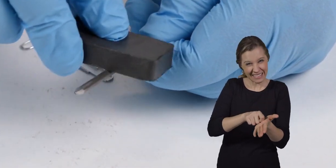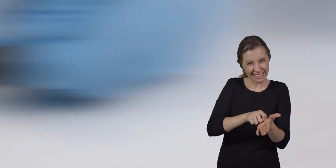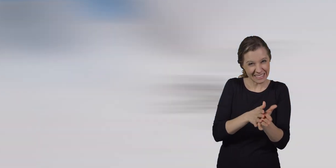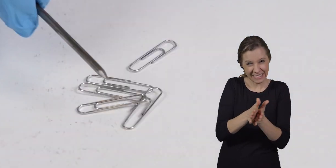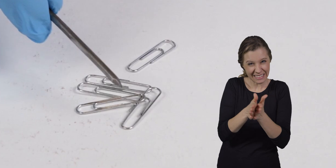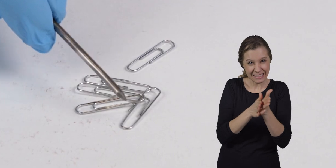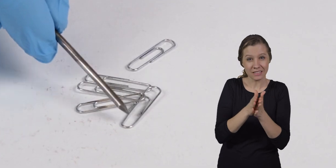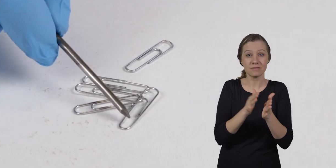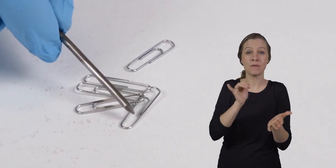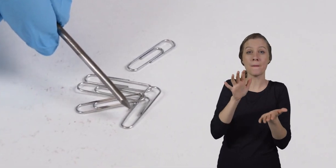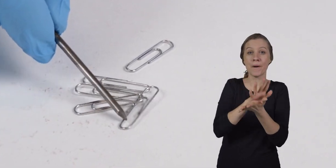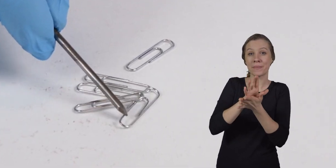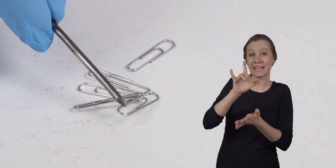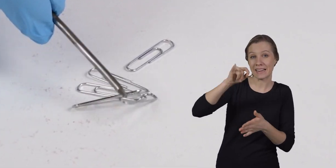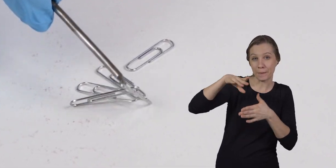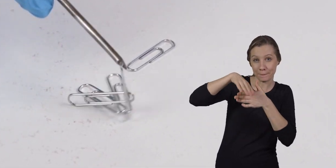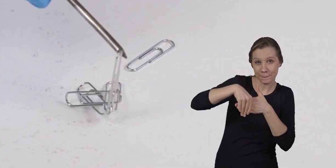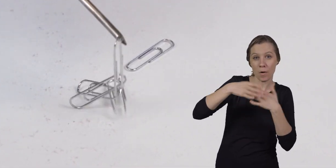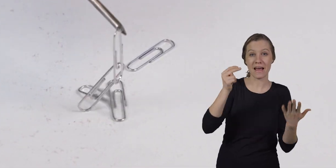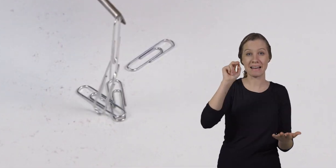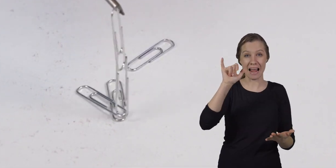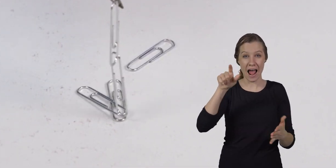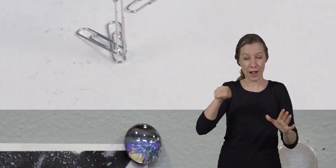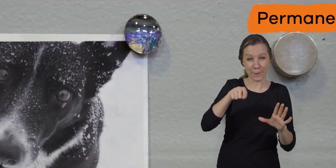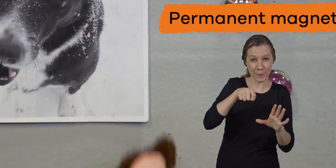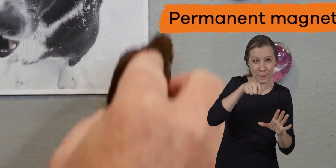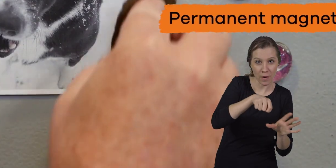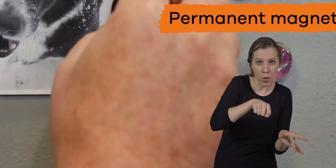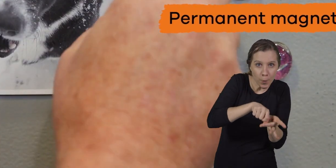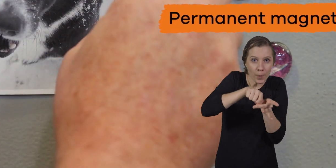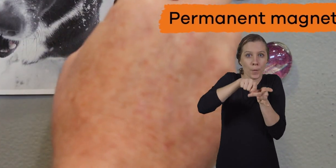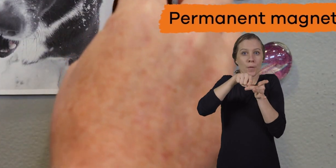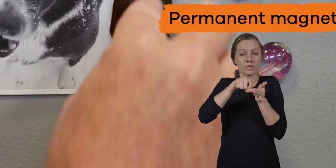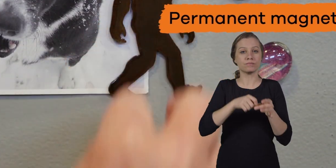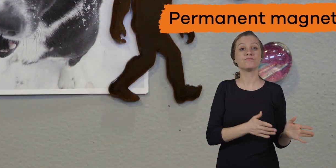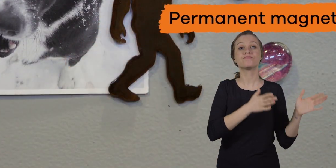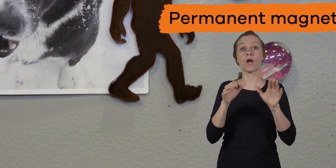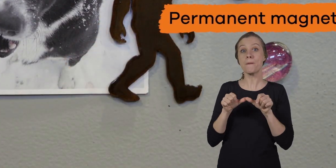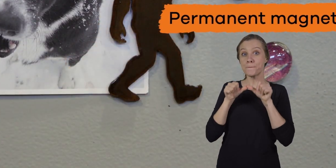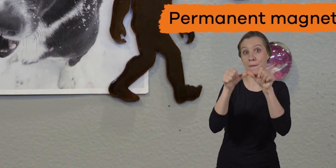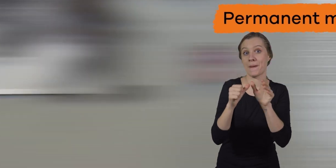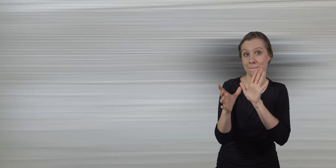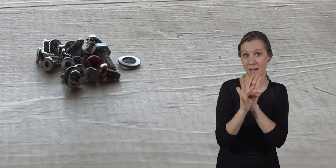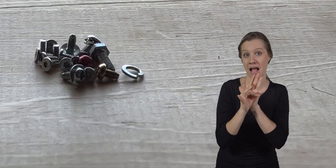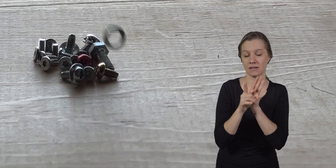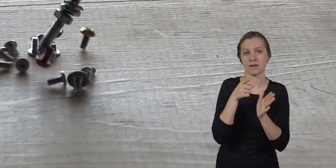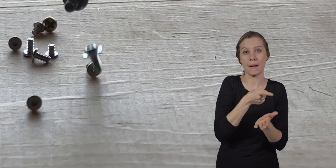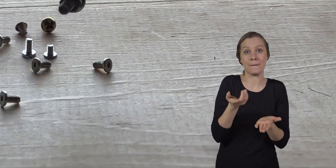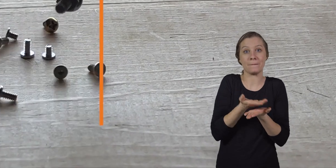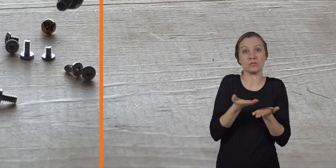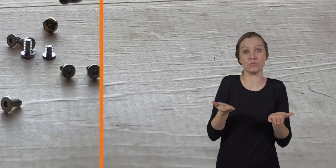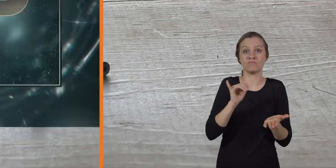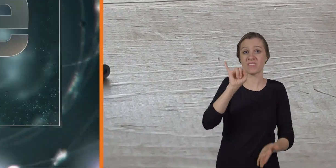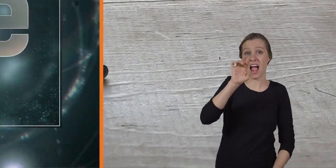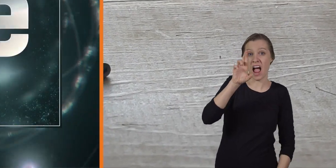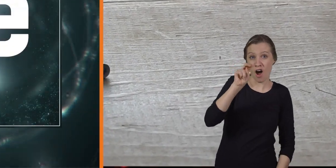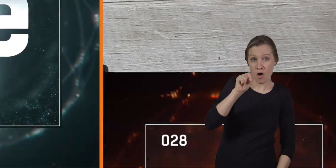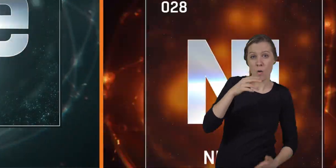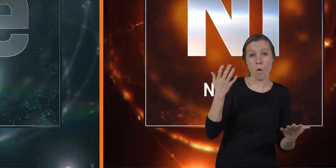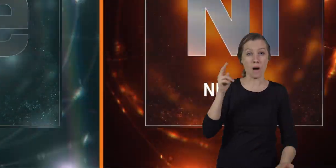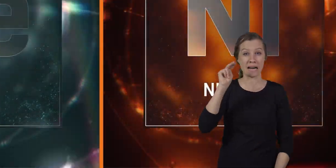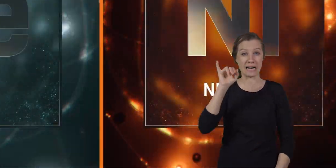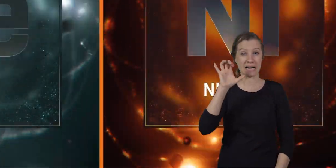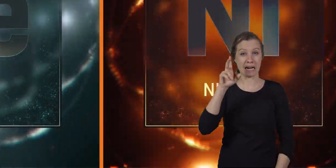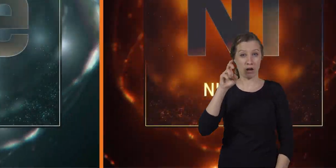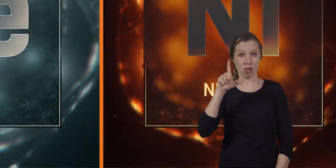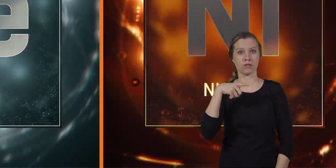metal like a paper clip or a nail permanent magnets are made from materials like iron or